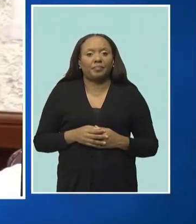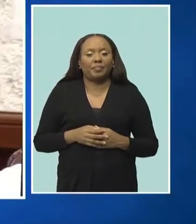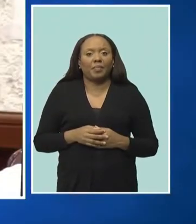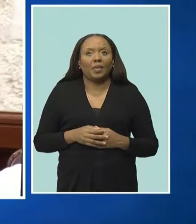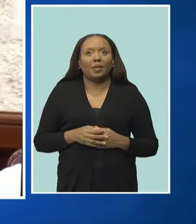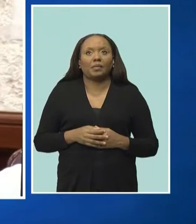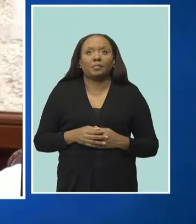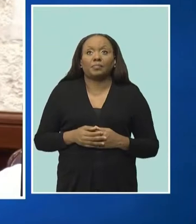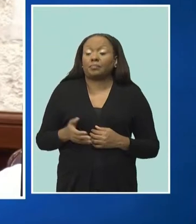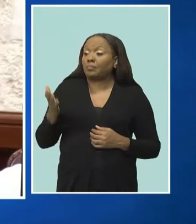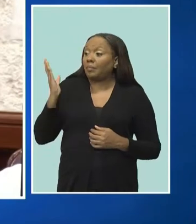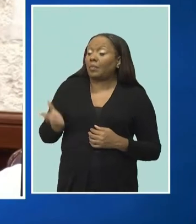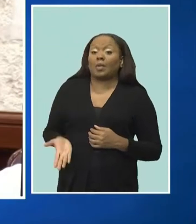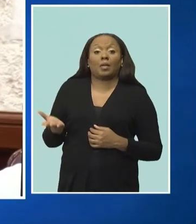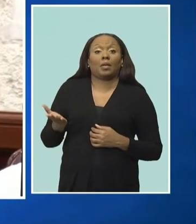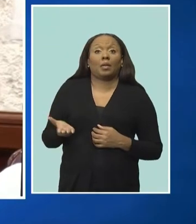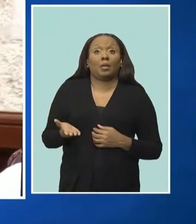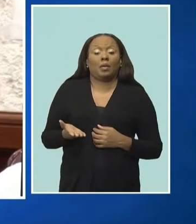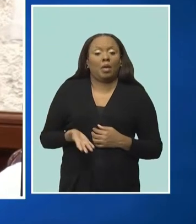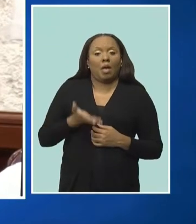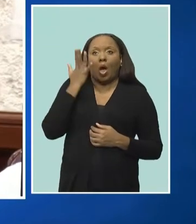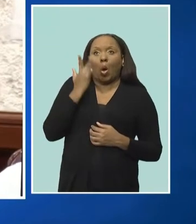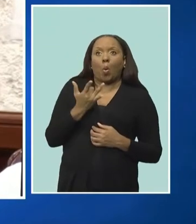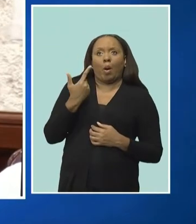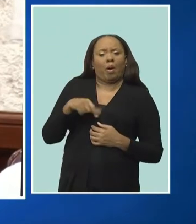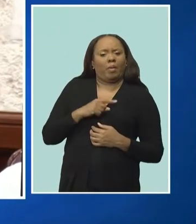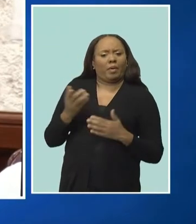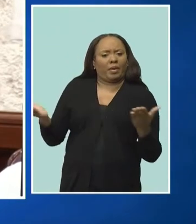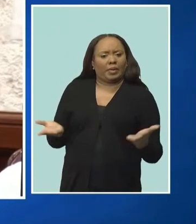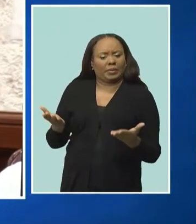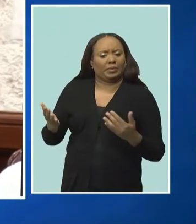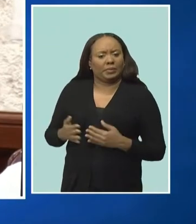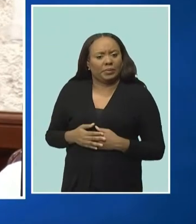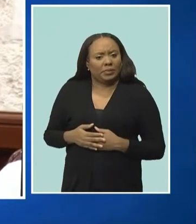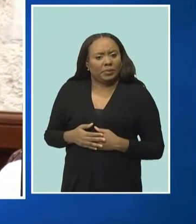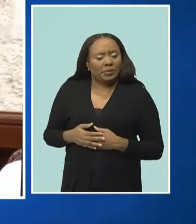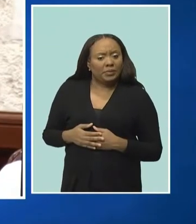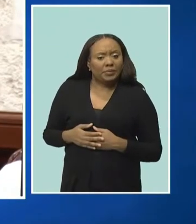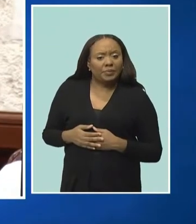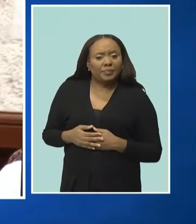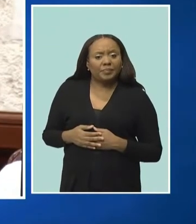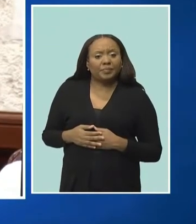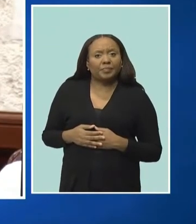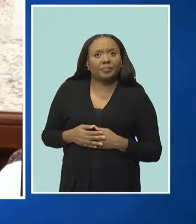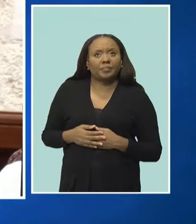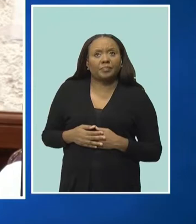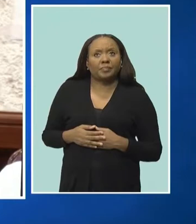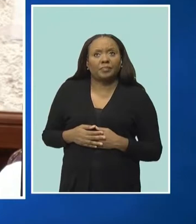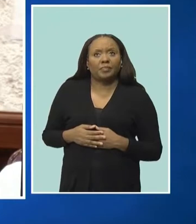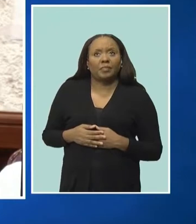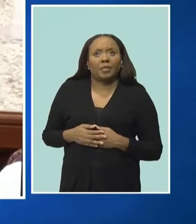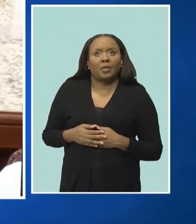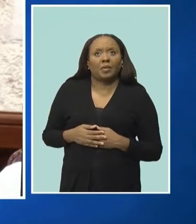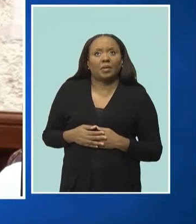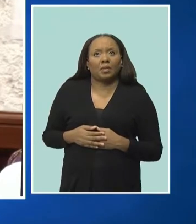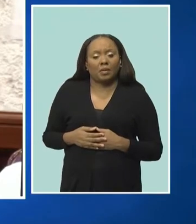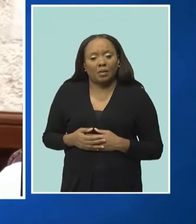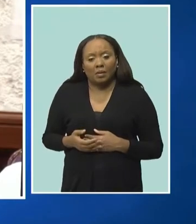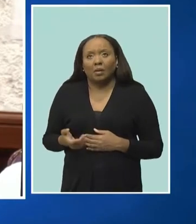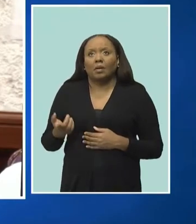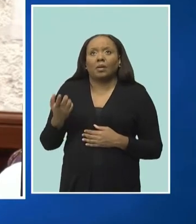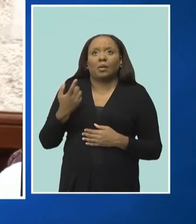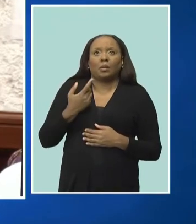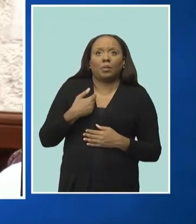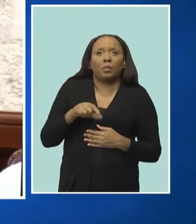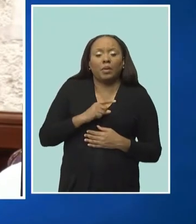We are not just here on this occasion, sir, to stop a man from dragging, although we want